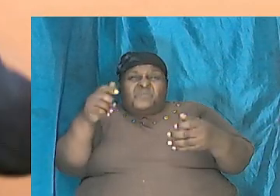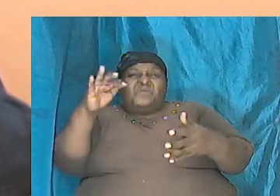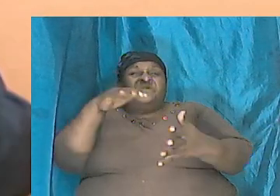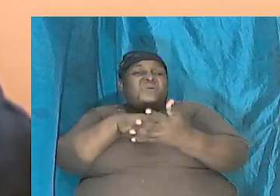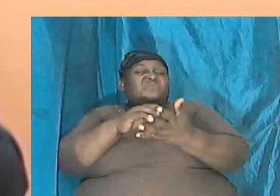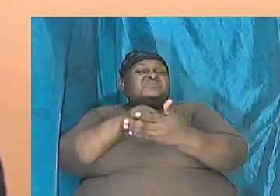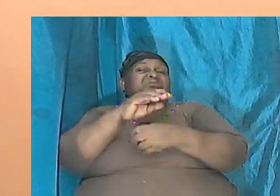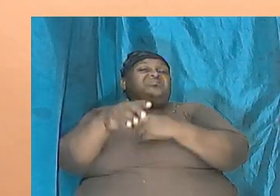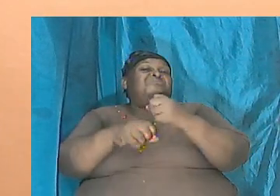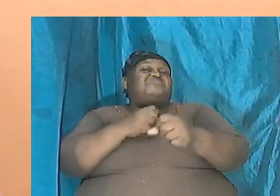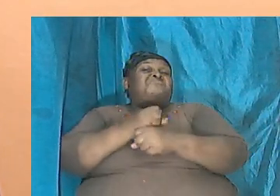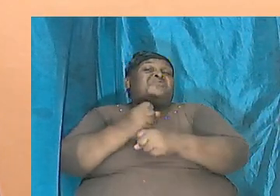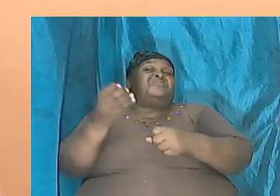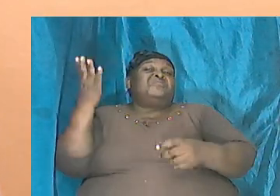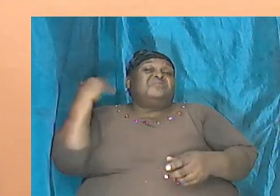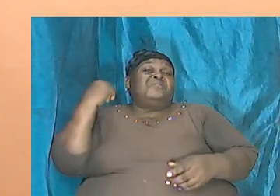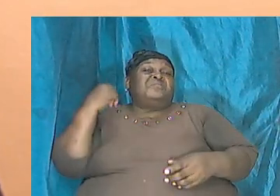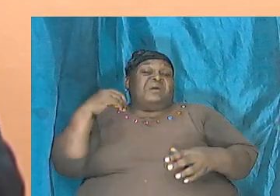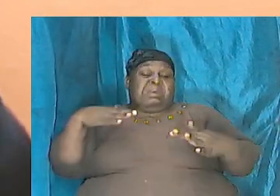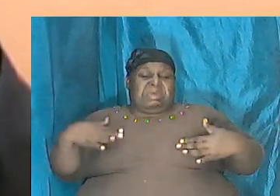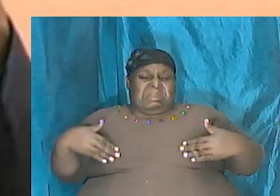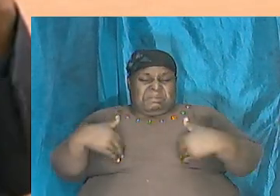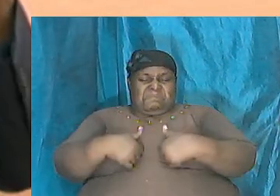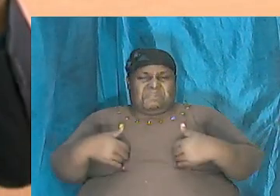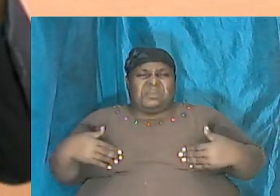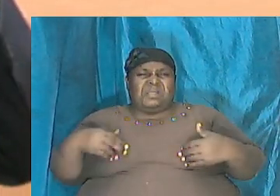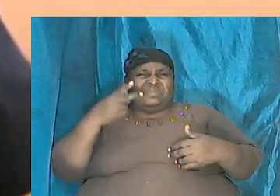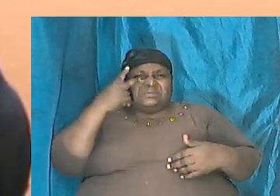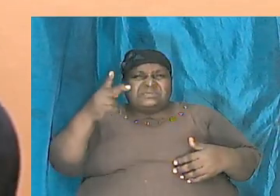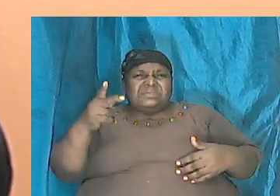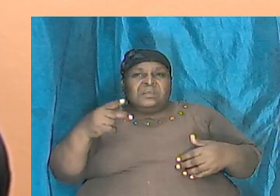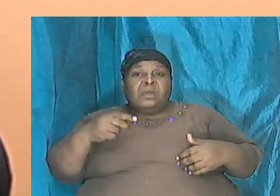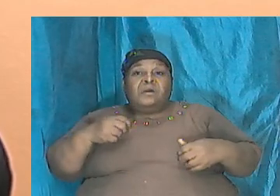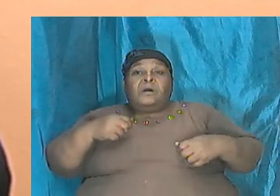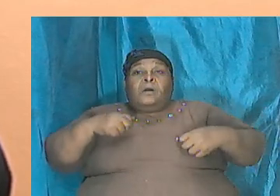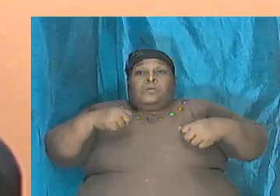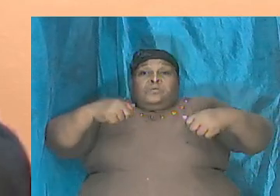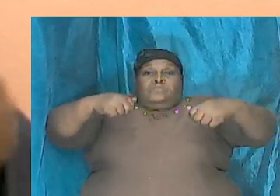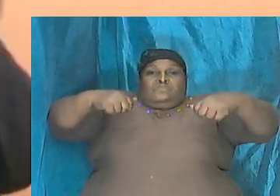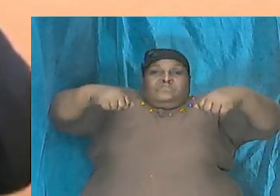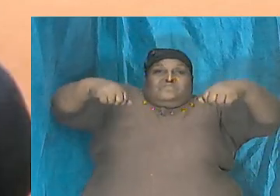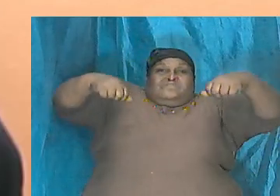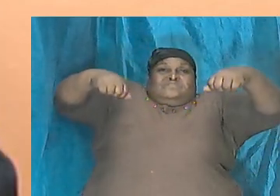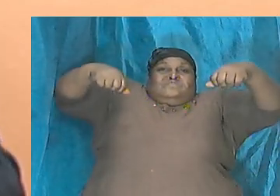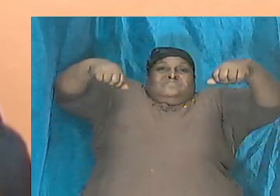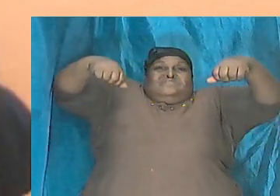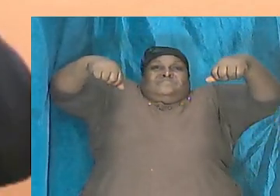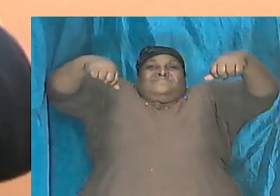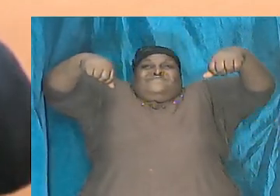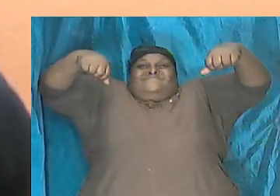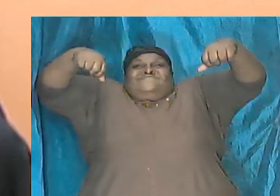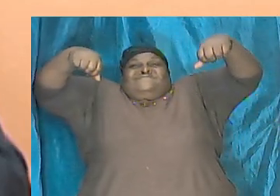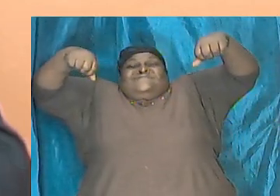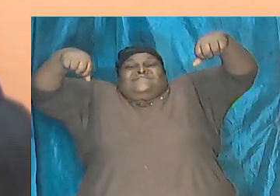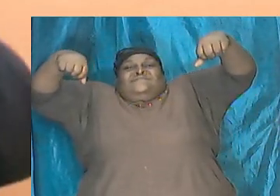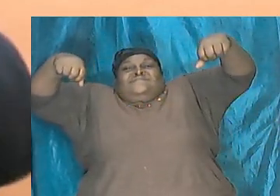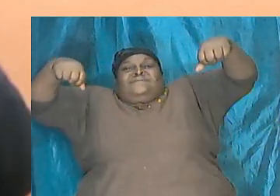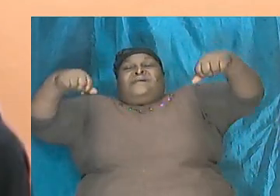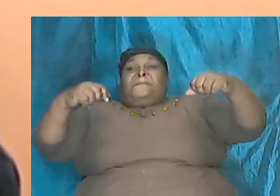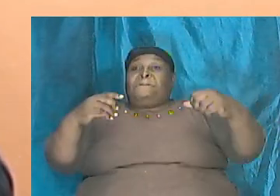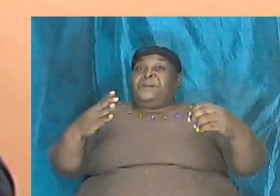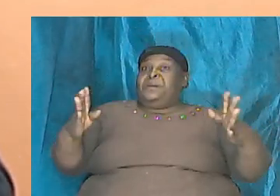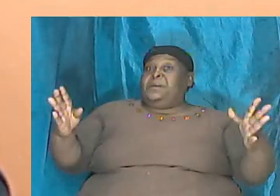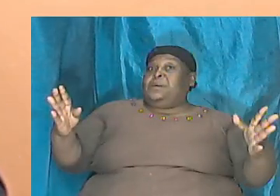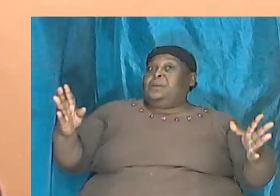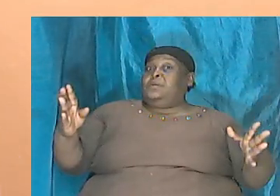today that are huge and we have their bones, it is showing us by the test that